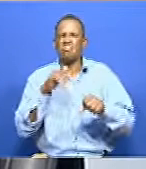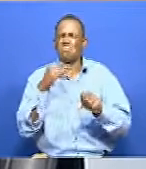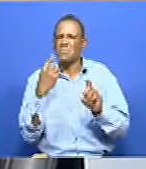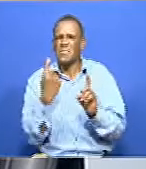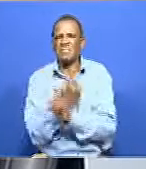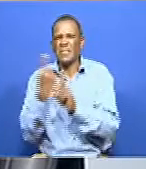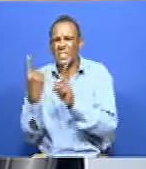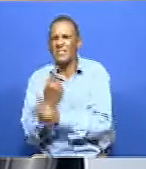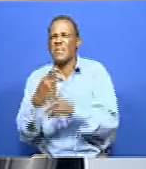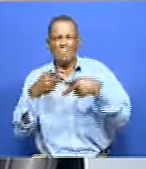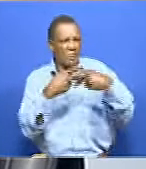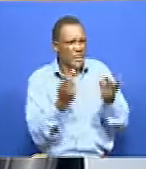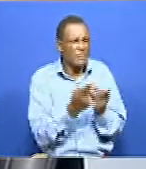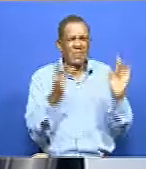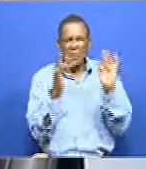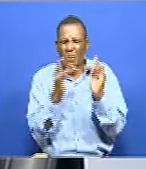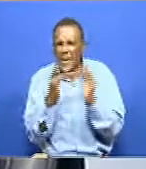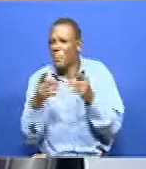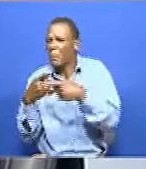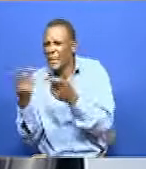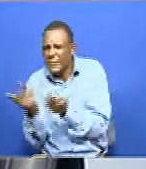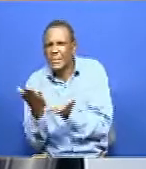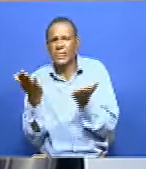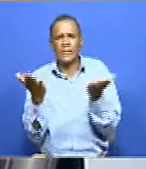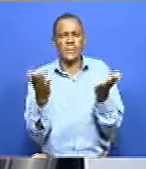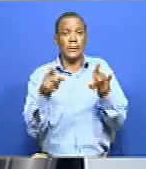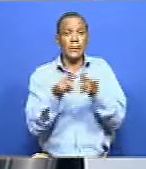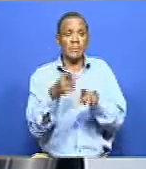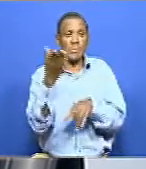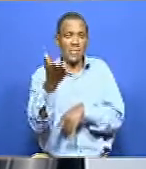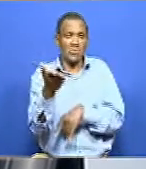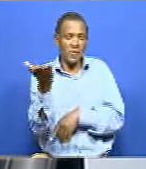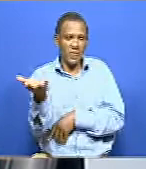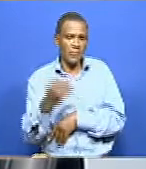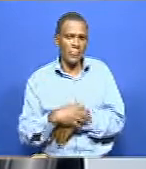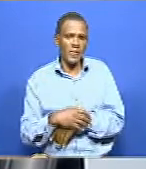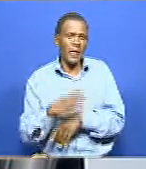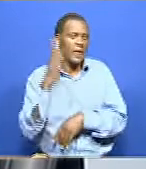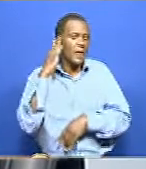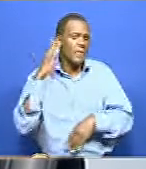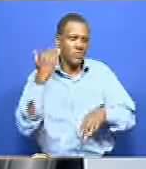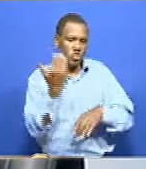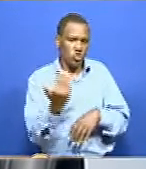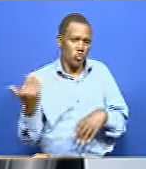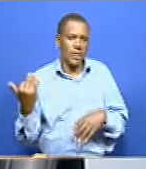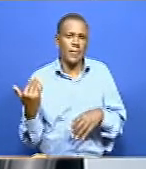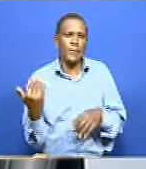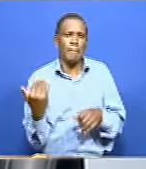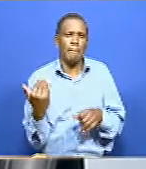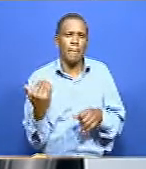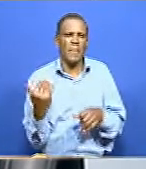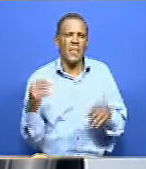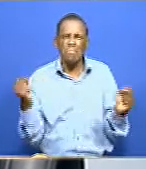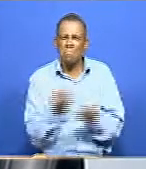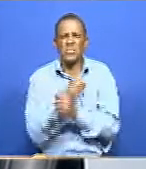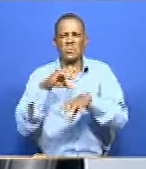online platforms and all that. But again, this online platform, our deaf children are not able to access. Number one, do